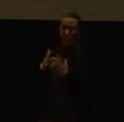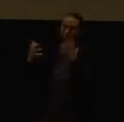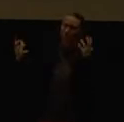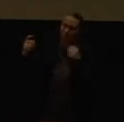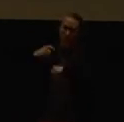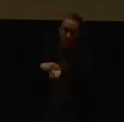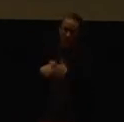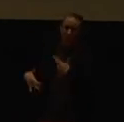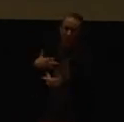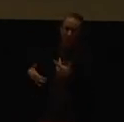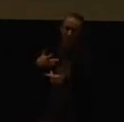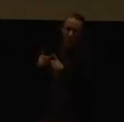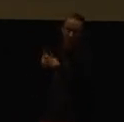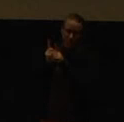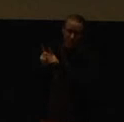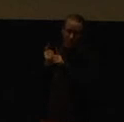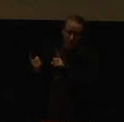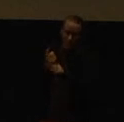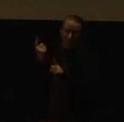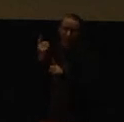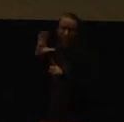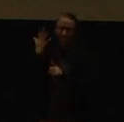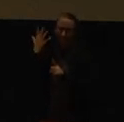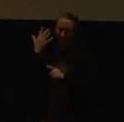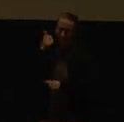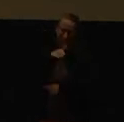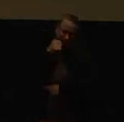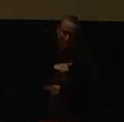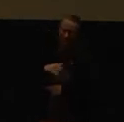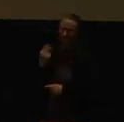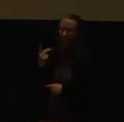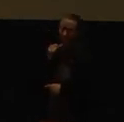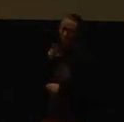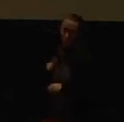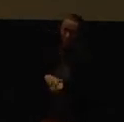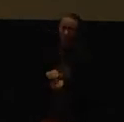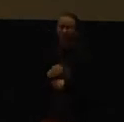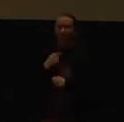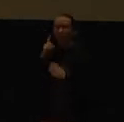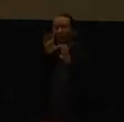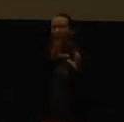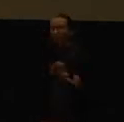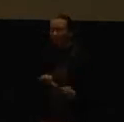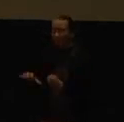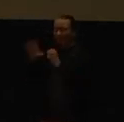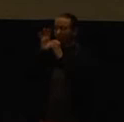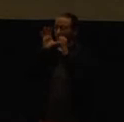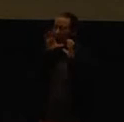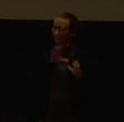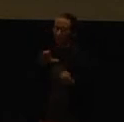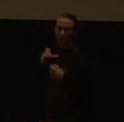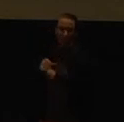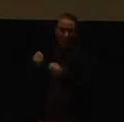be an obscene amount of time together, but we never said that we were normal. Late nights at the office turned into a deep dive of life